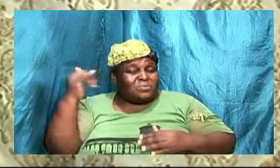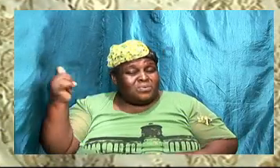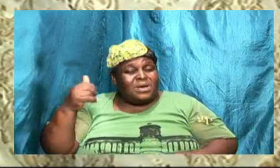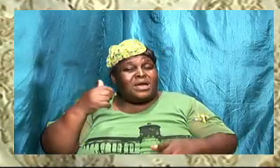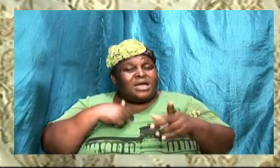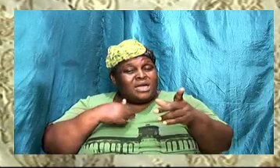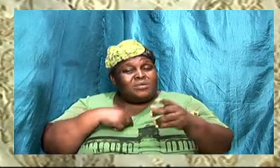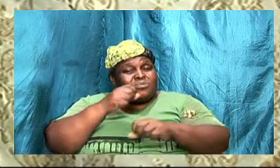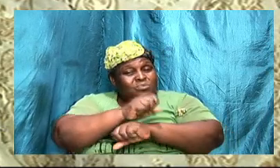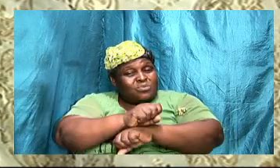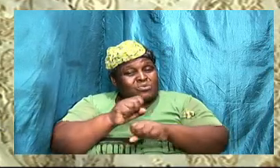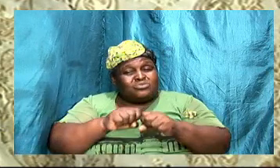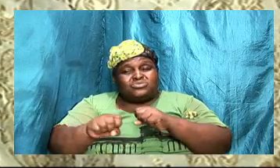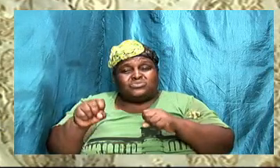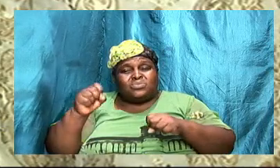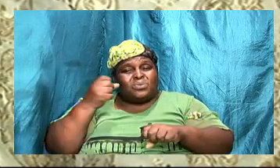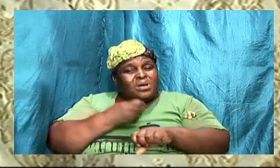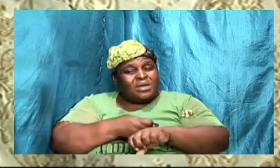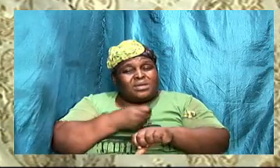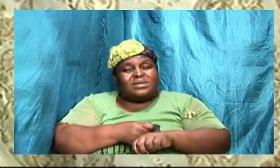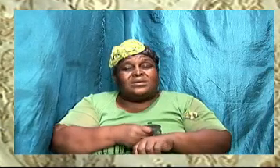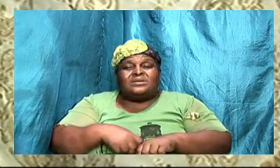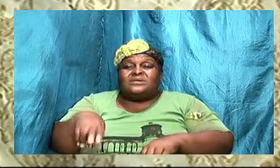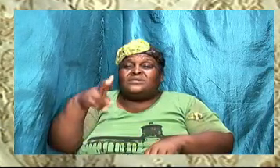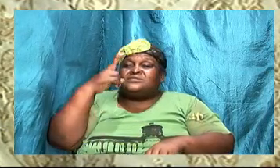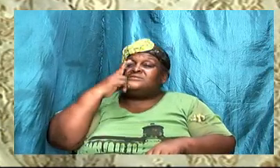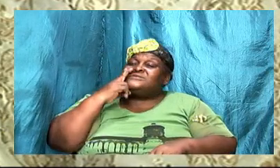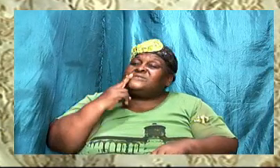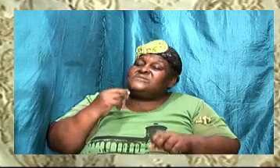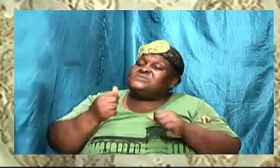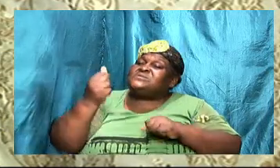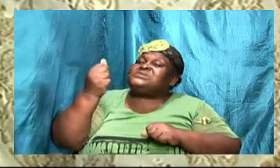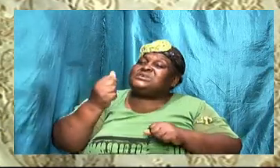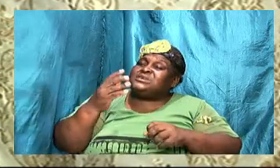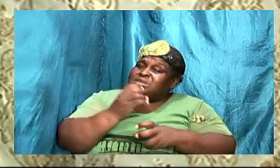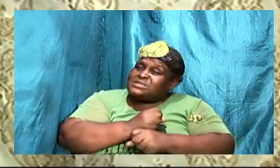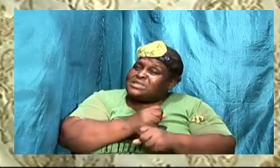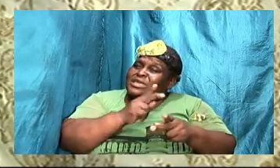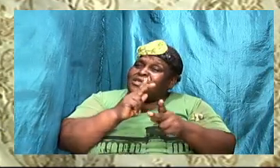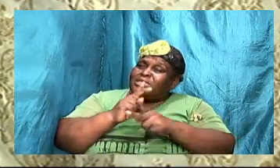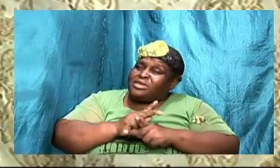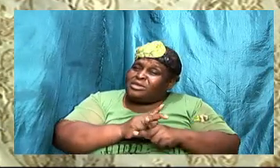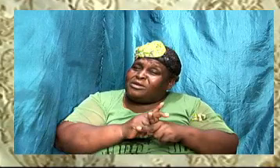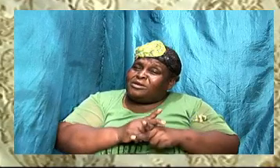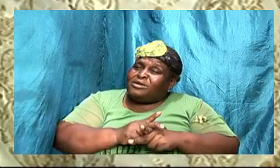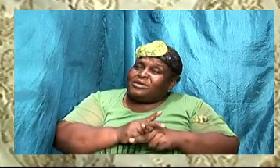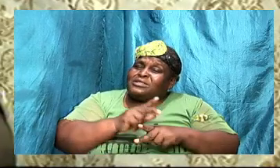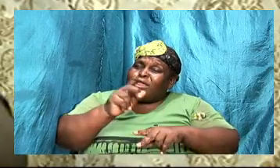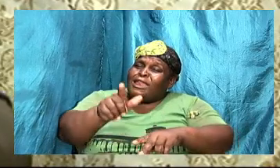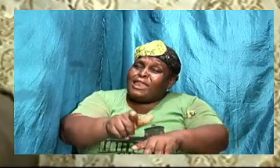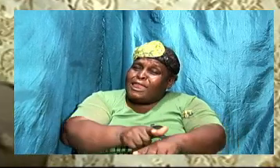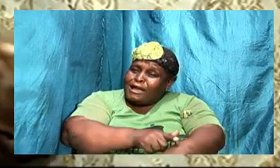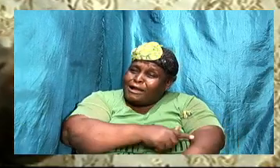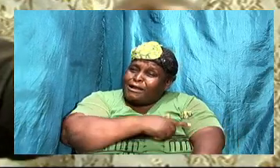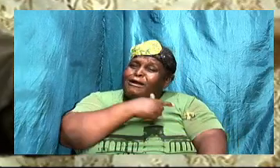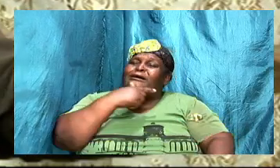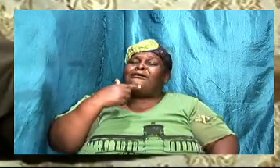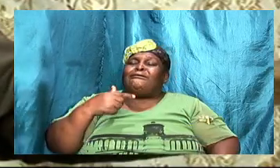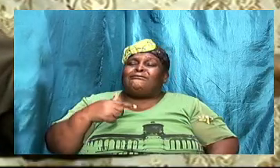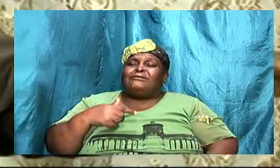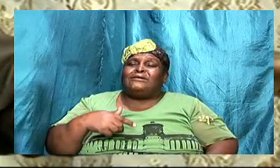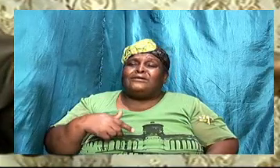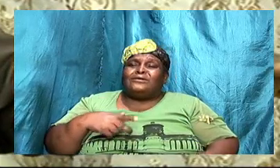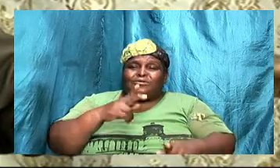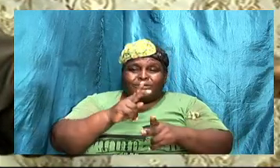but I know the sweeter treater is the longer you keep her and wife the sweeter you treat him is the longer you